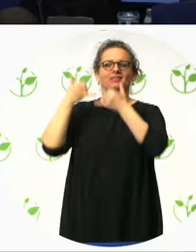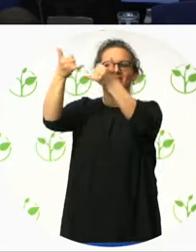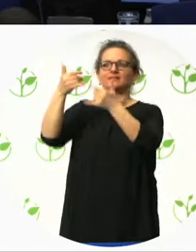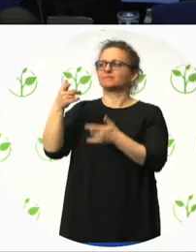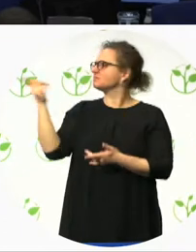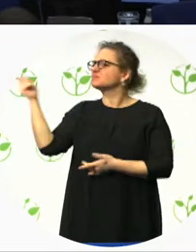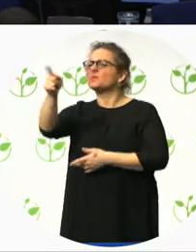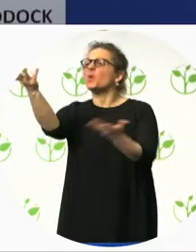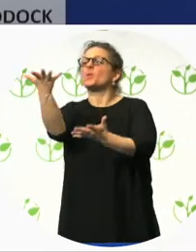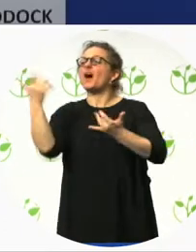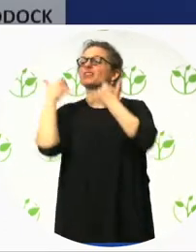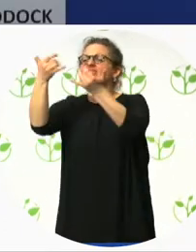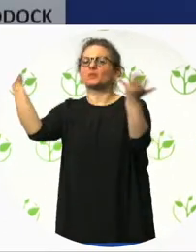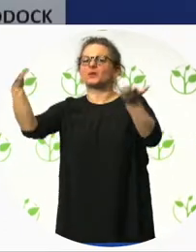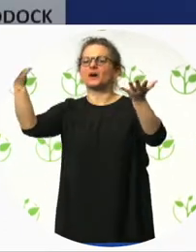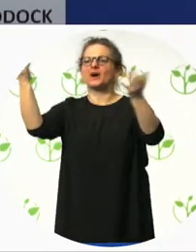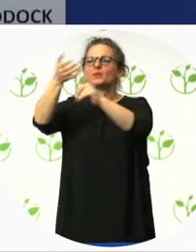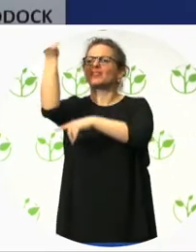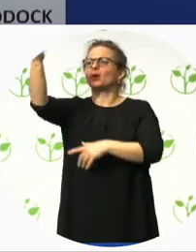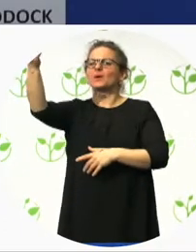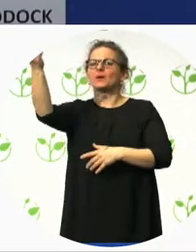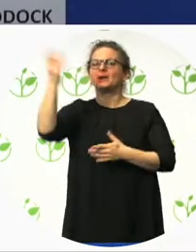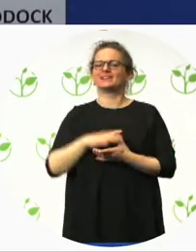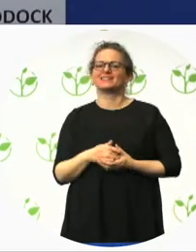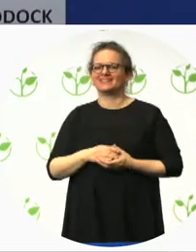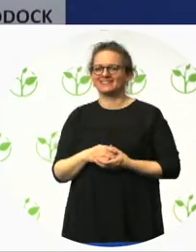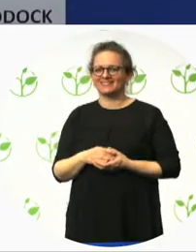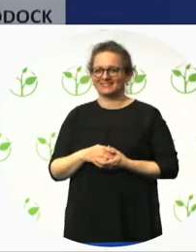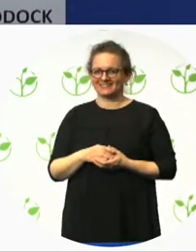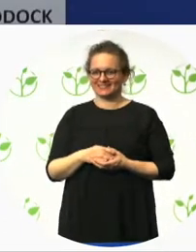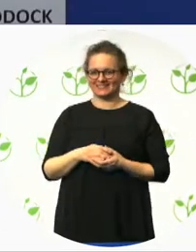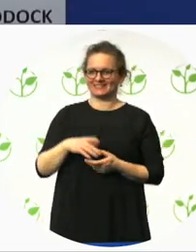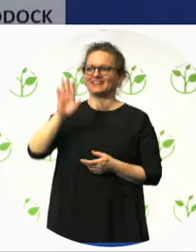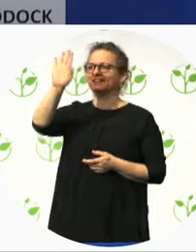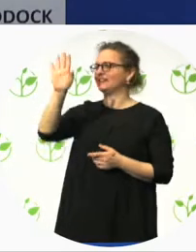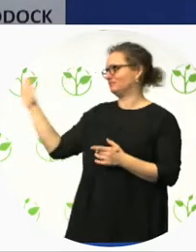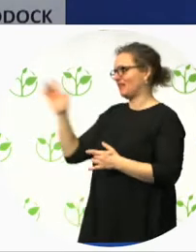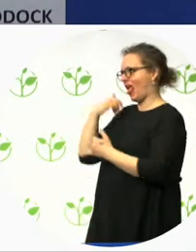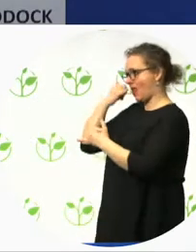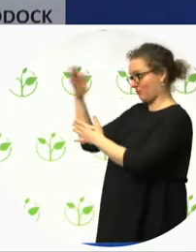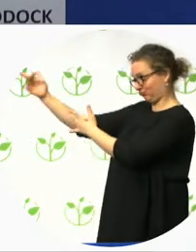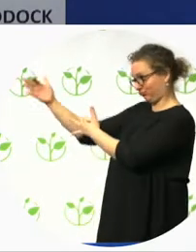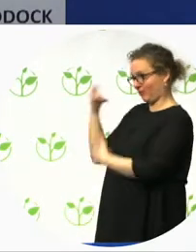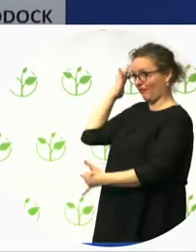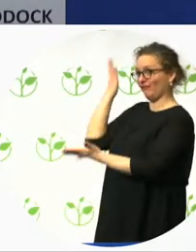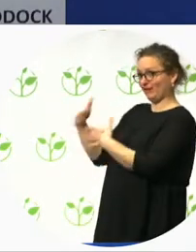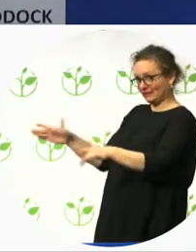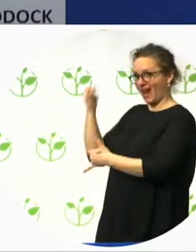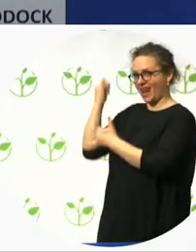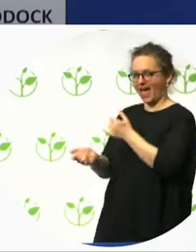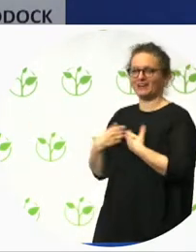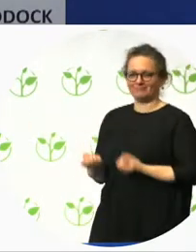That's a surprise at the end. Thank you very much. My name is Tracy Vaughan Goff. I am from Sight Savers in the UK.